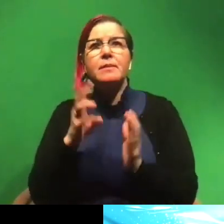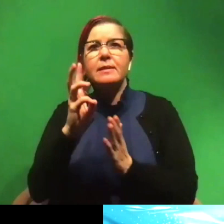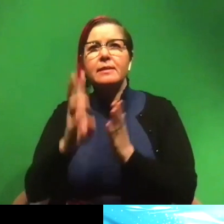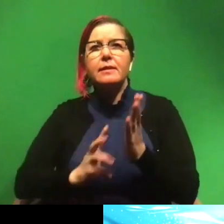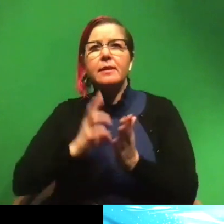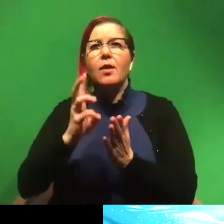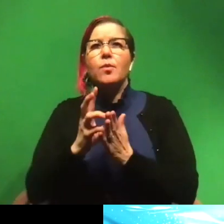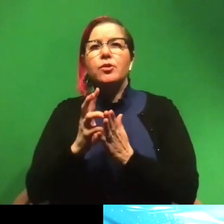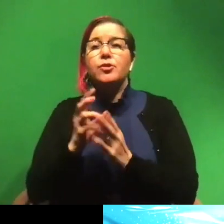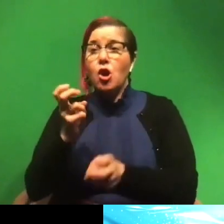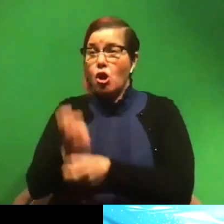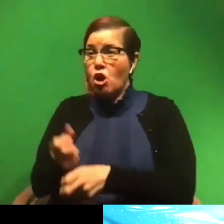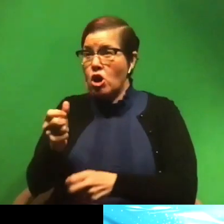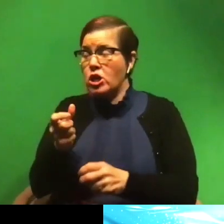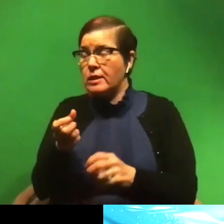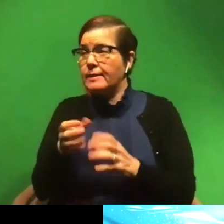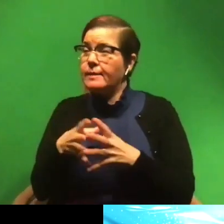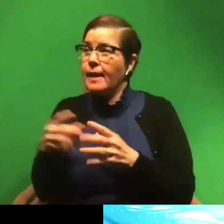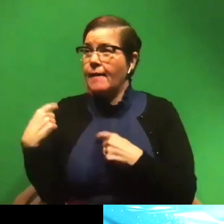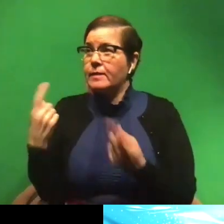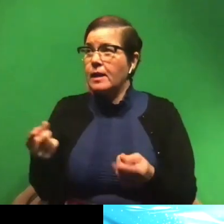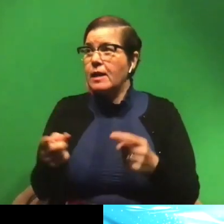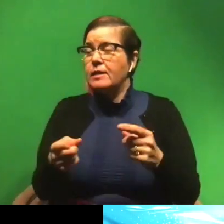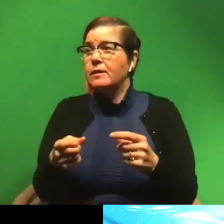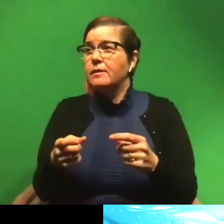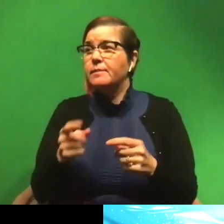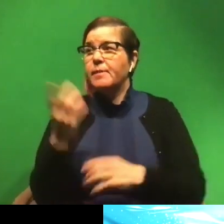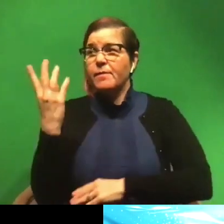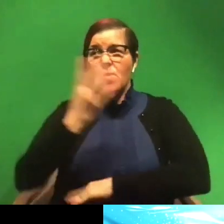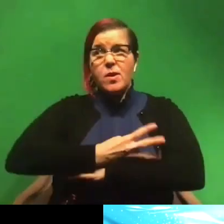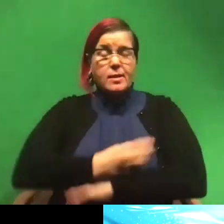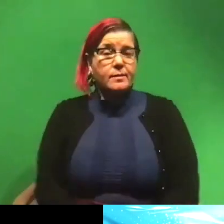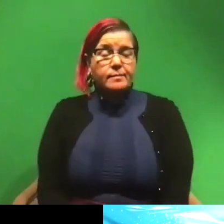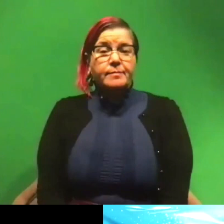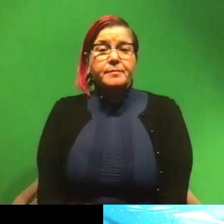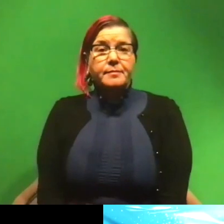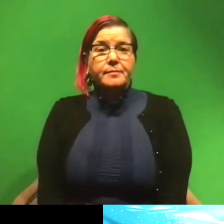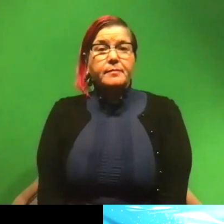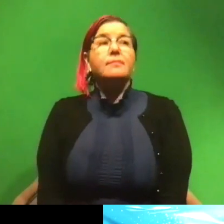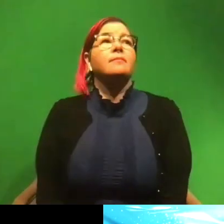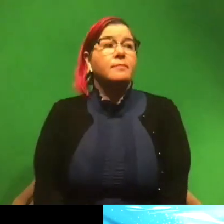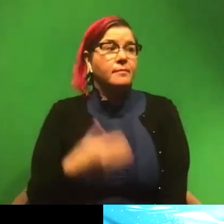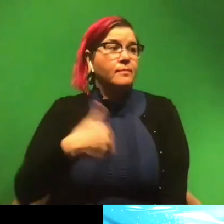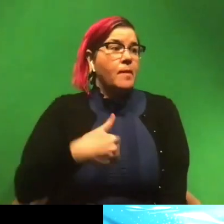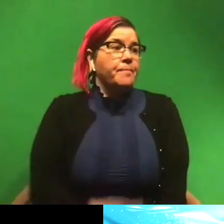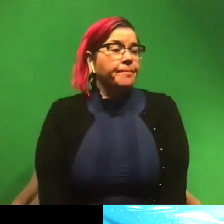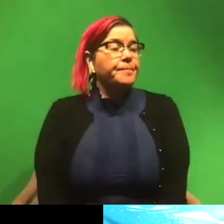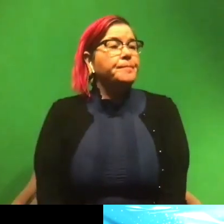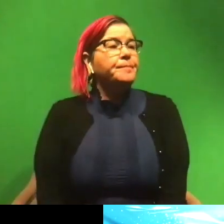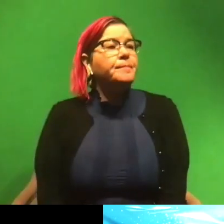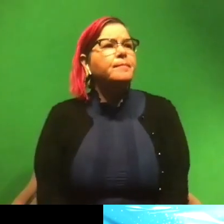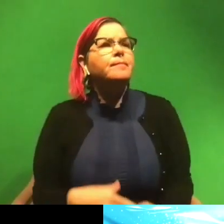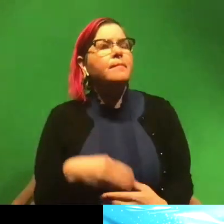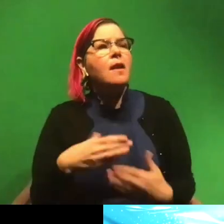The hardest scan that I've done, think, took me four days. Wow. Um, the next